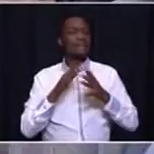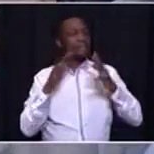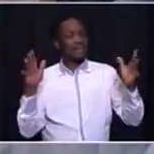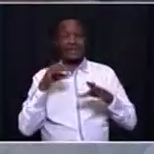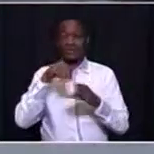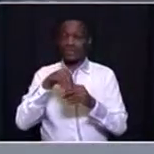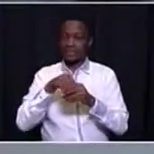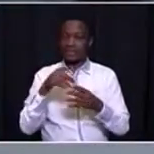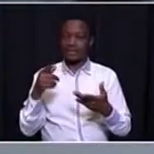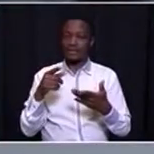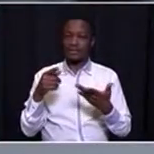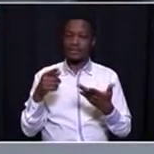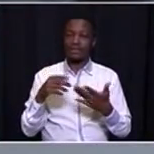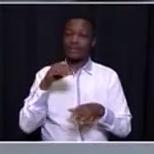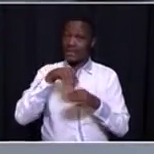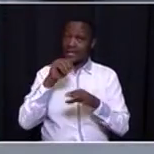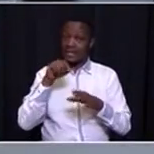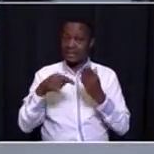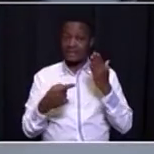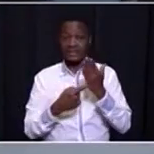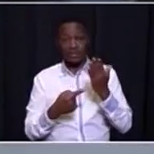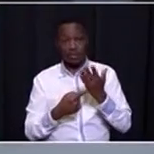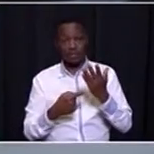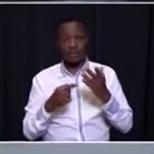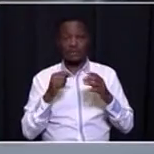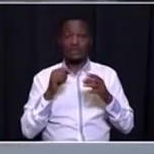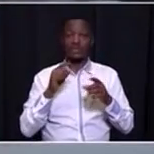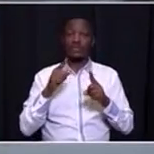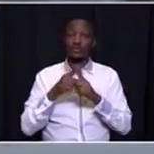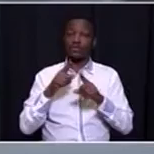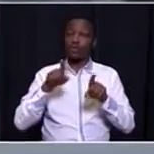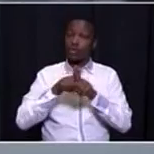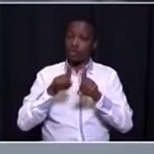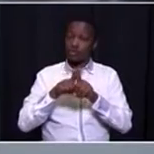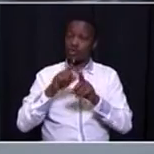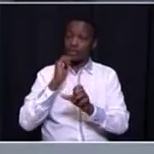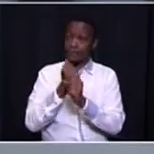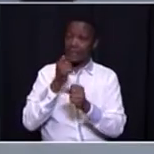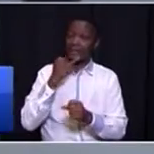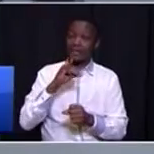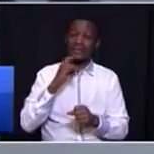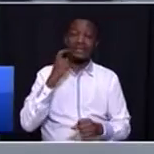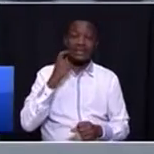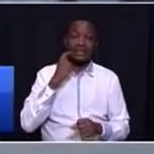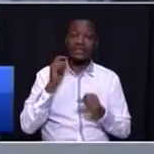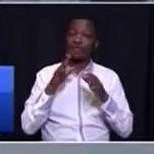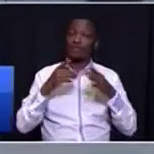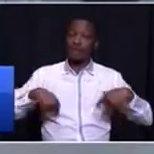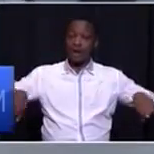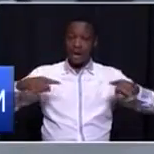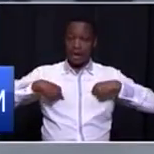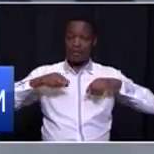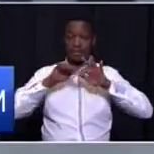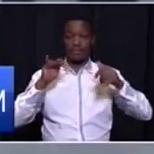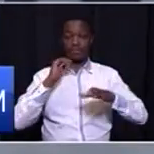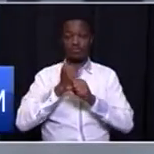in these technologies to also make it easy for our people to get access to quality